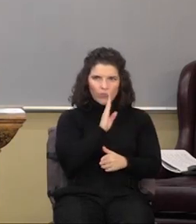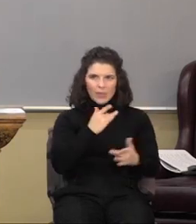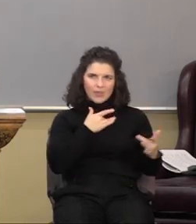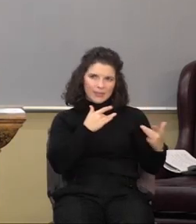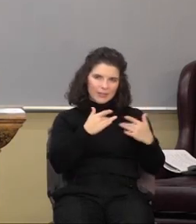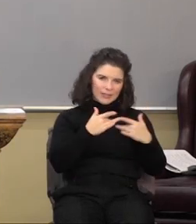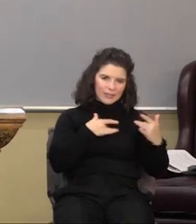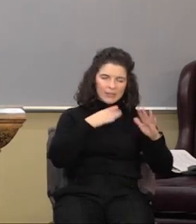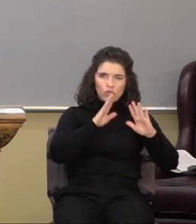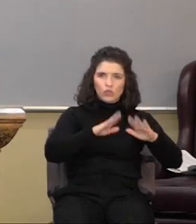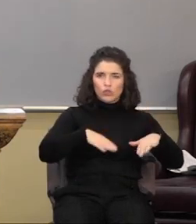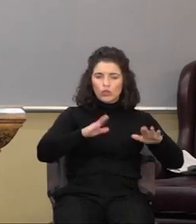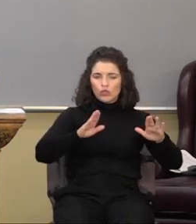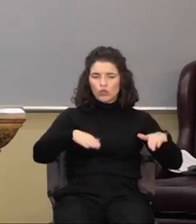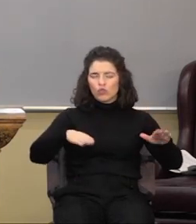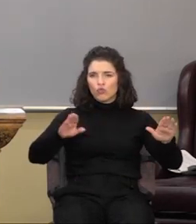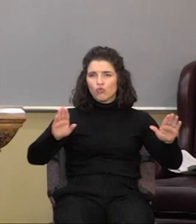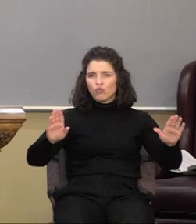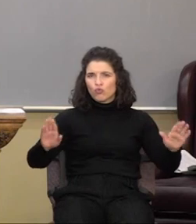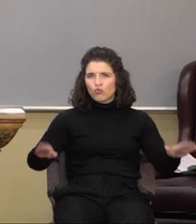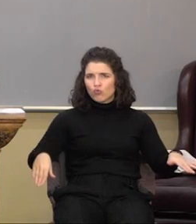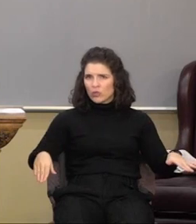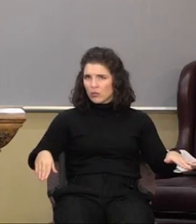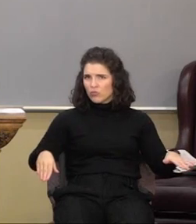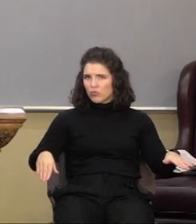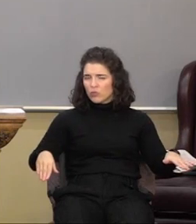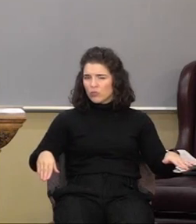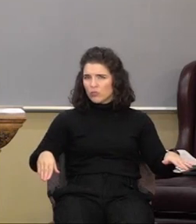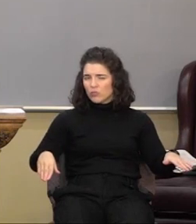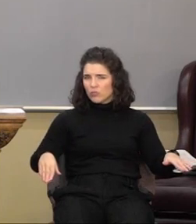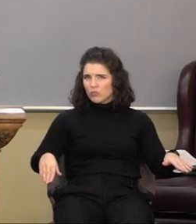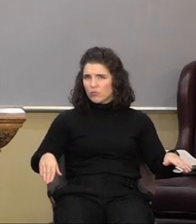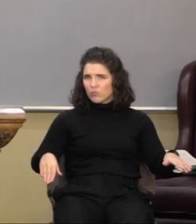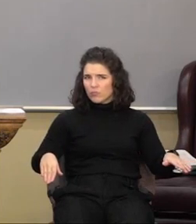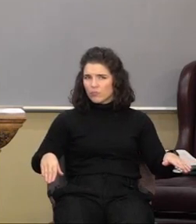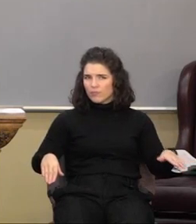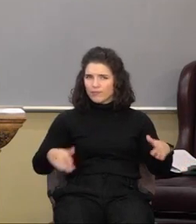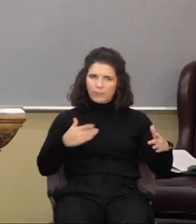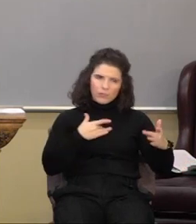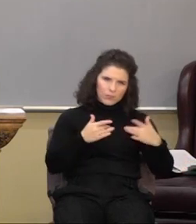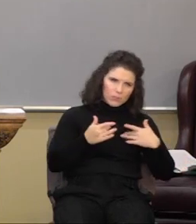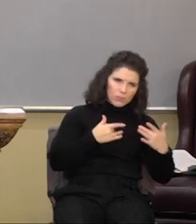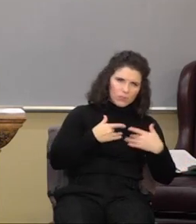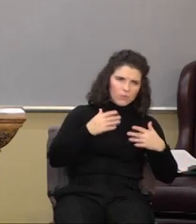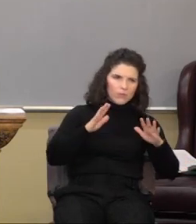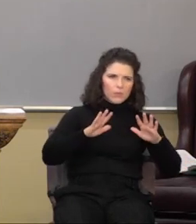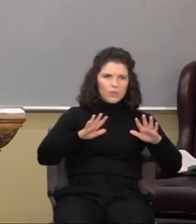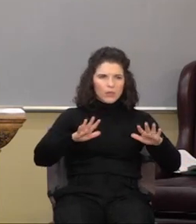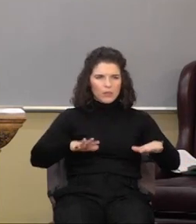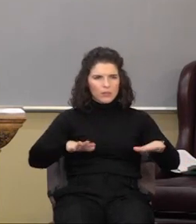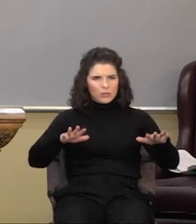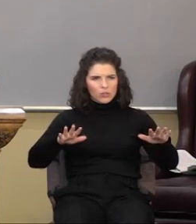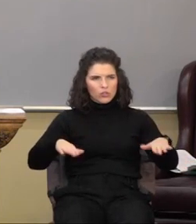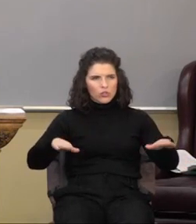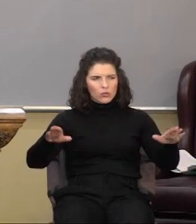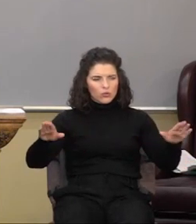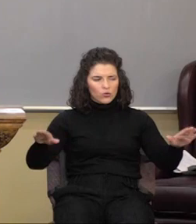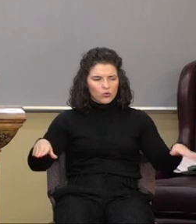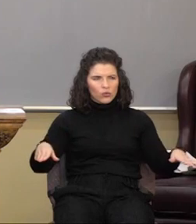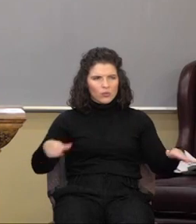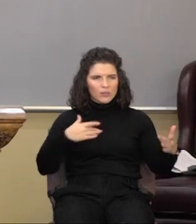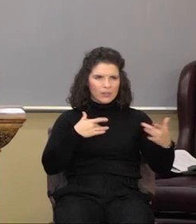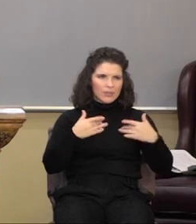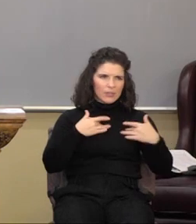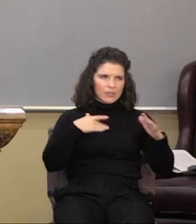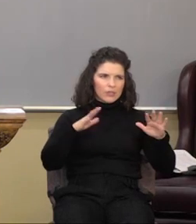Dear children. Dear. Never let that word dear sink. We're dear